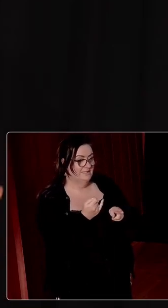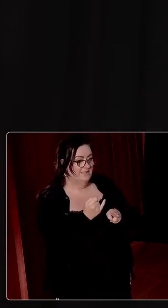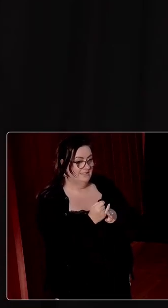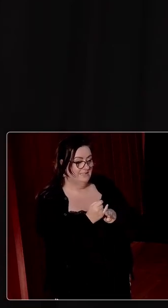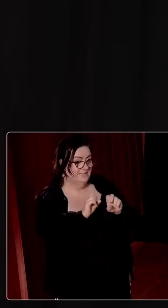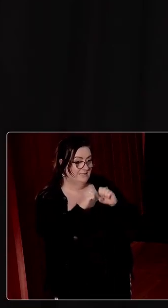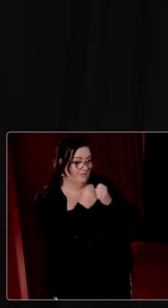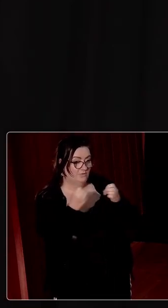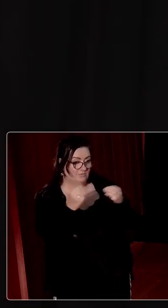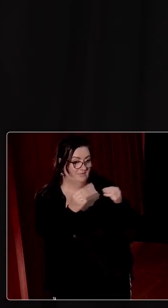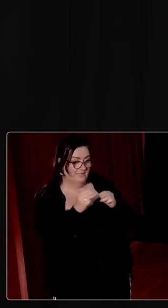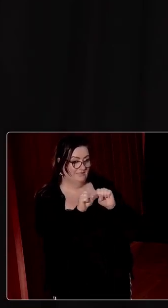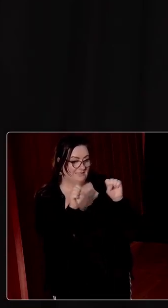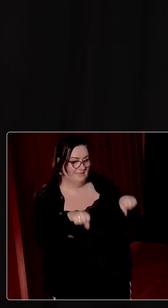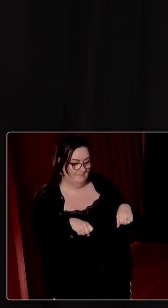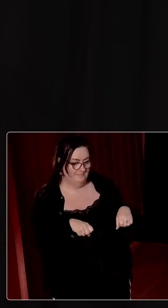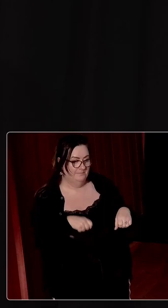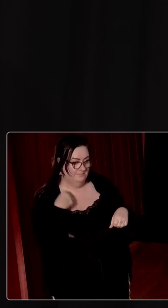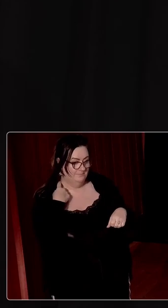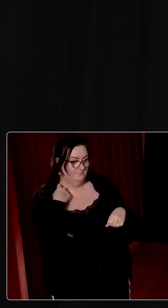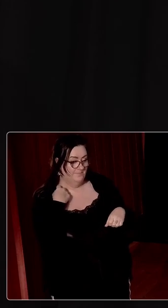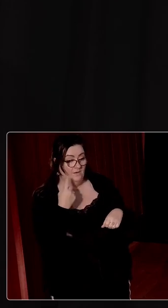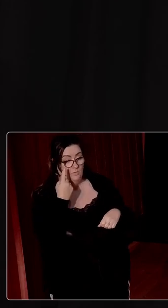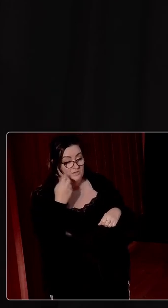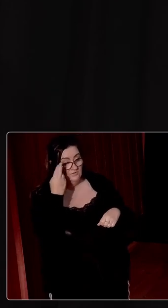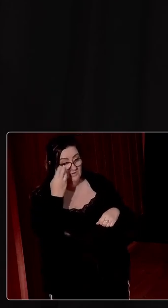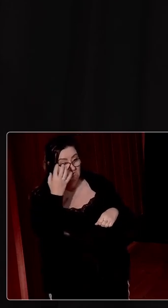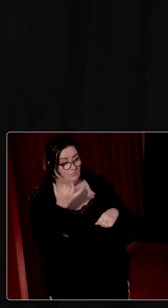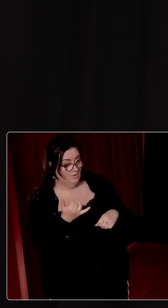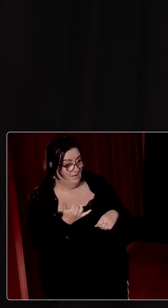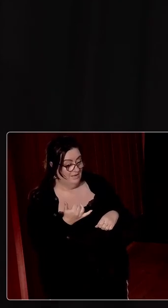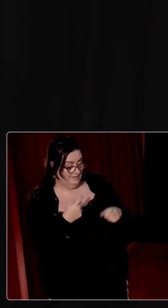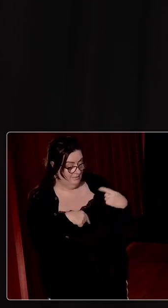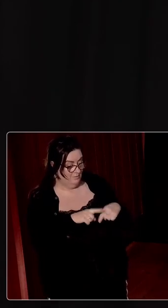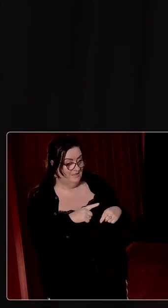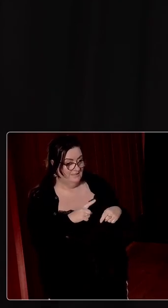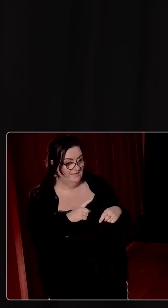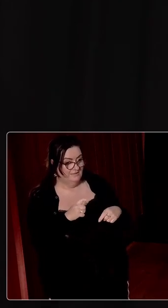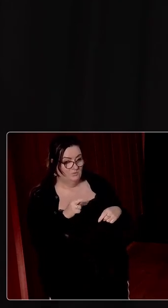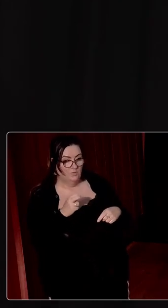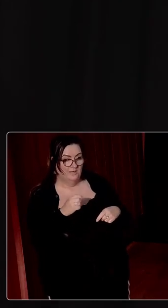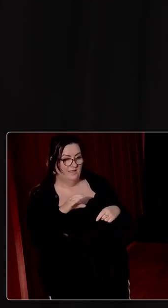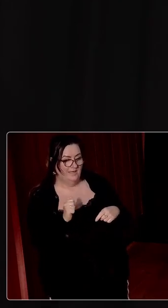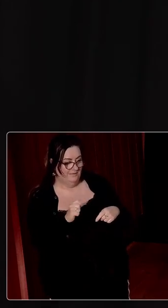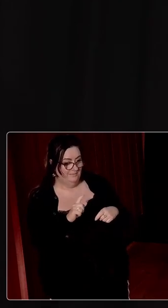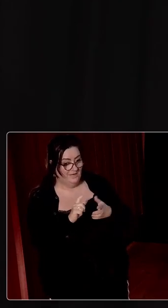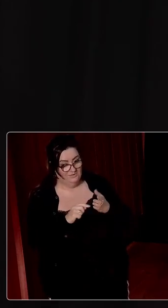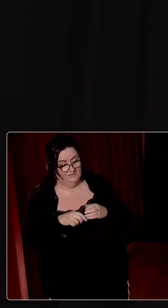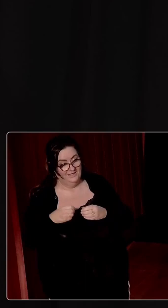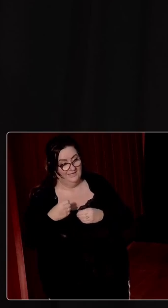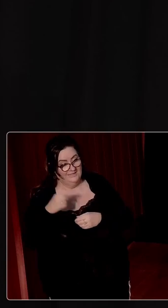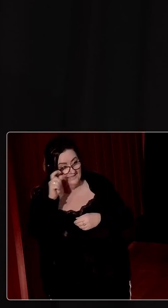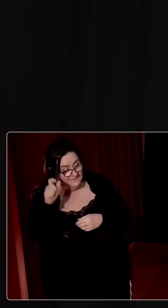in its social protection system. And one of the reasons why we dealt with the Troika better than Italy, Greece and